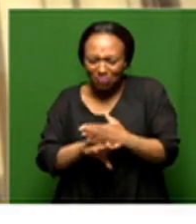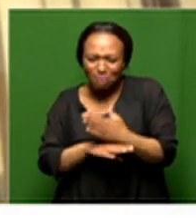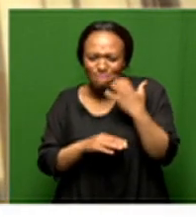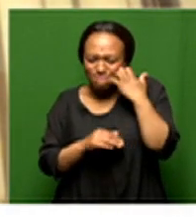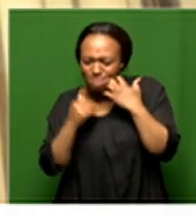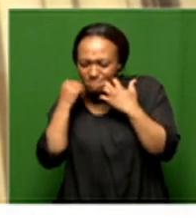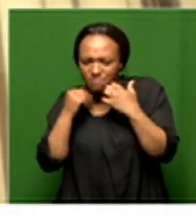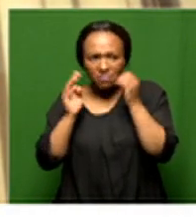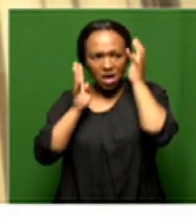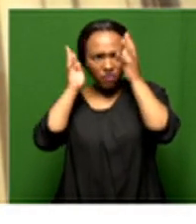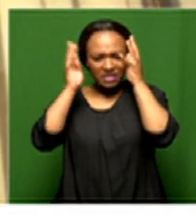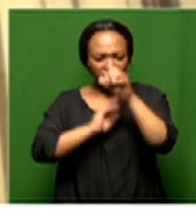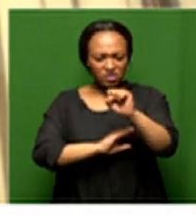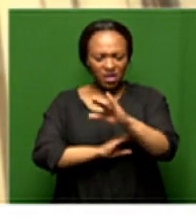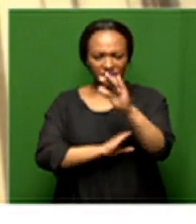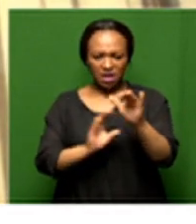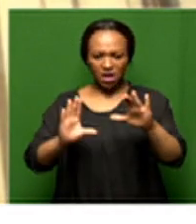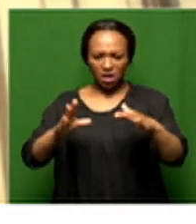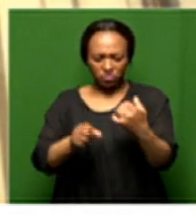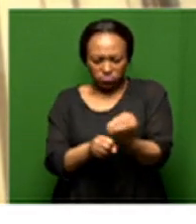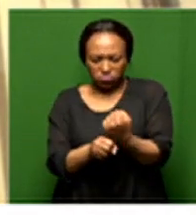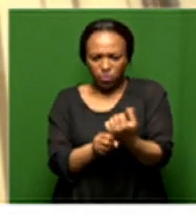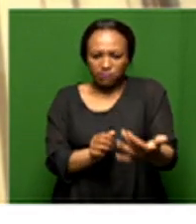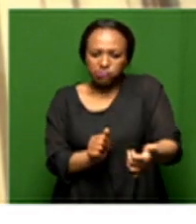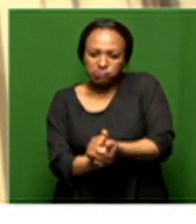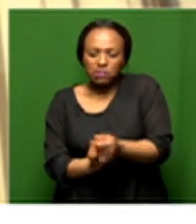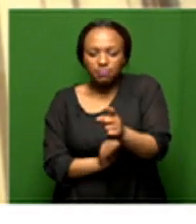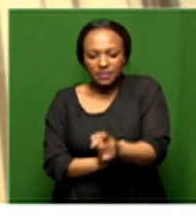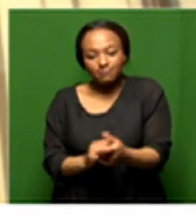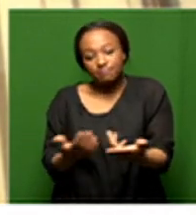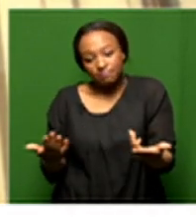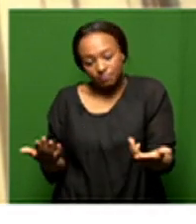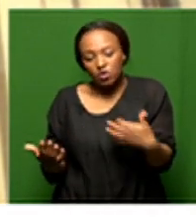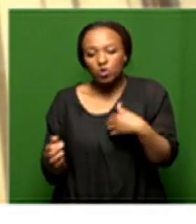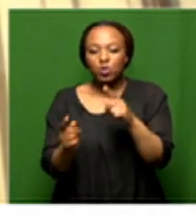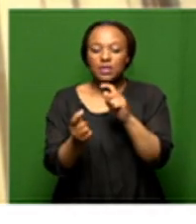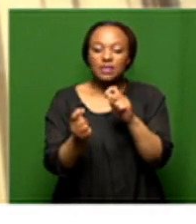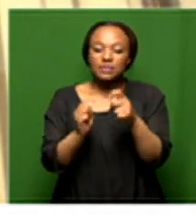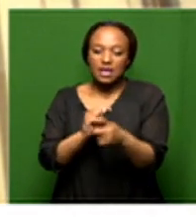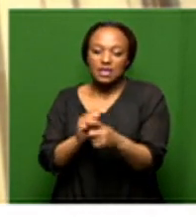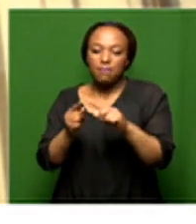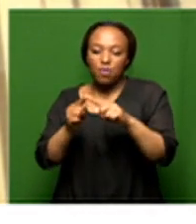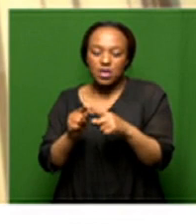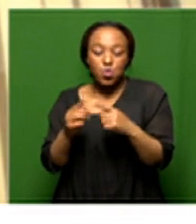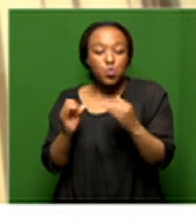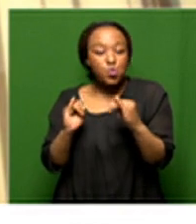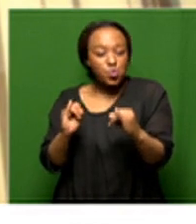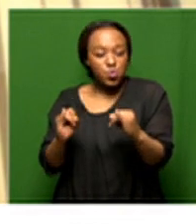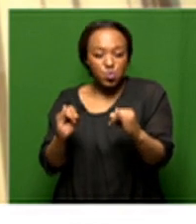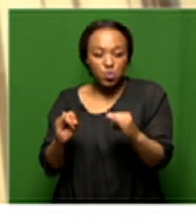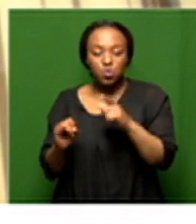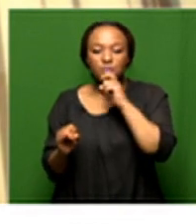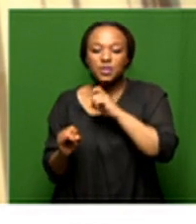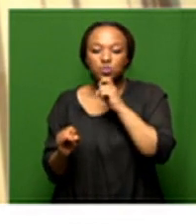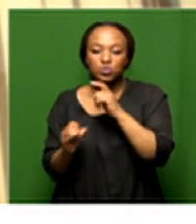i said it must be a south african effort that's where we are so i guess this is the the turning point is the lowest moment i think we we